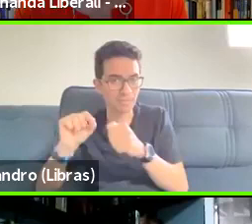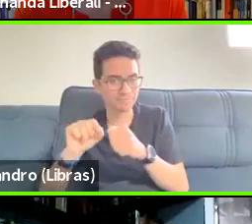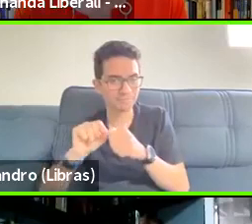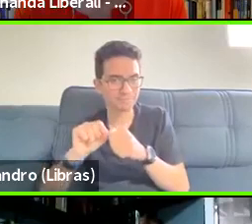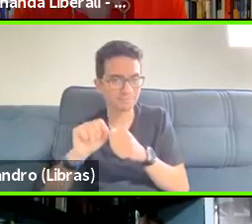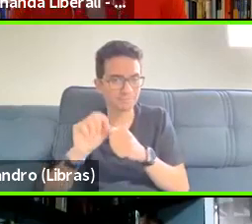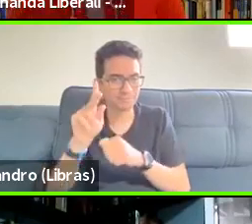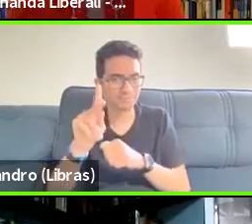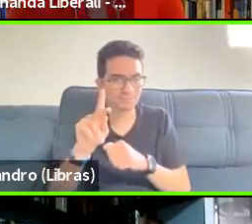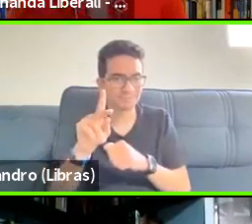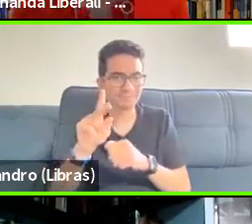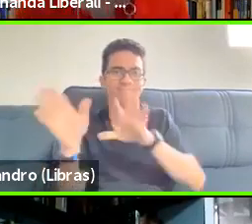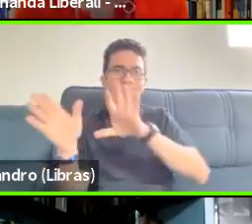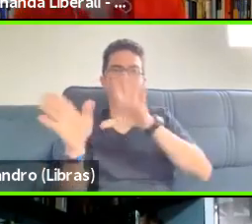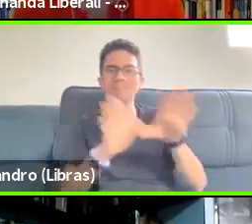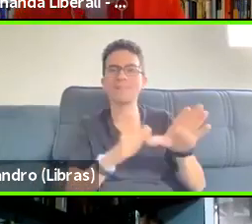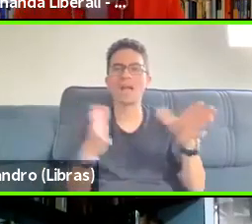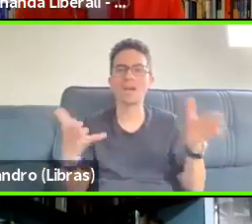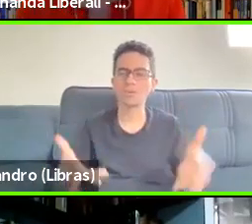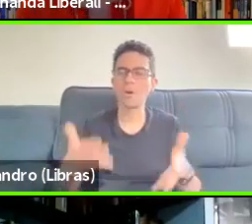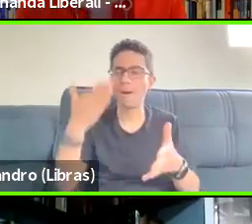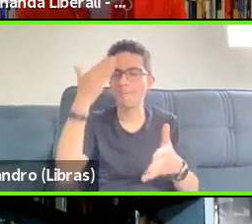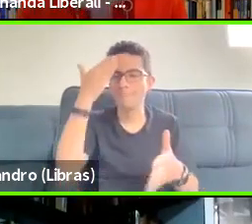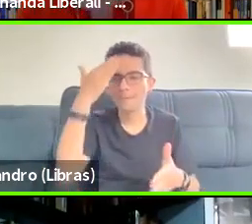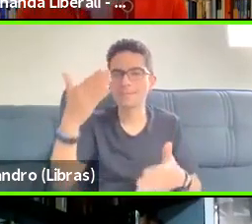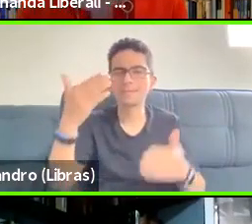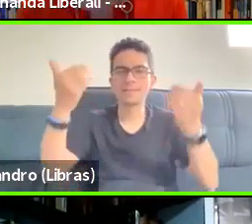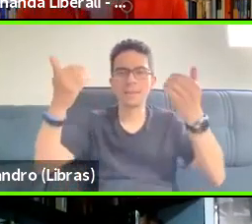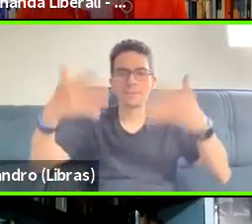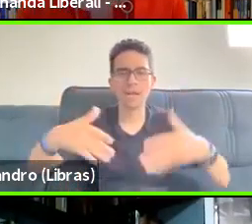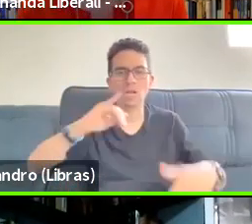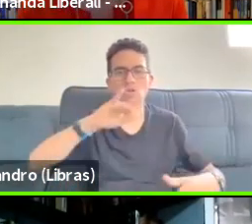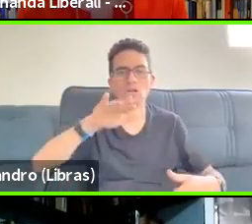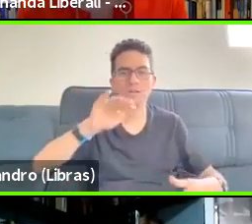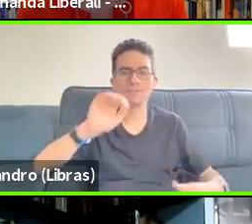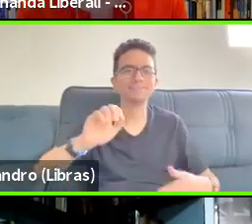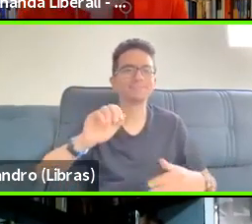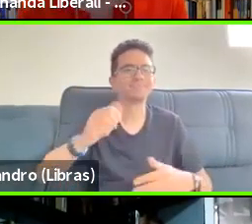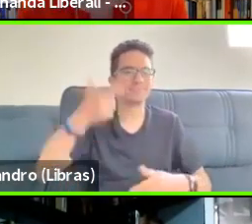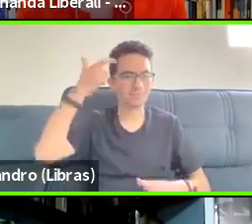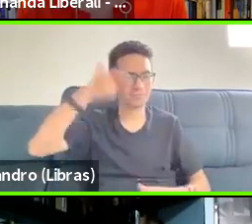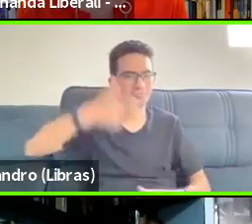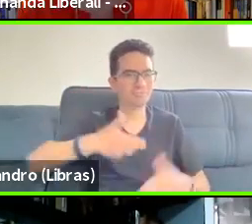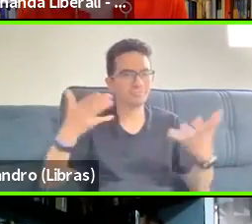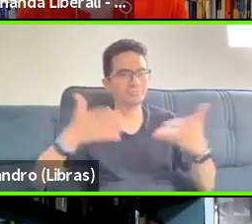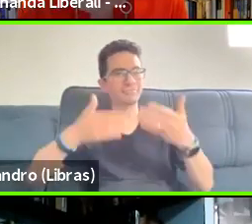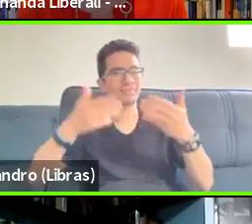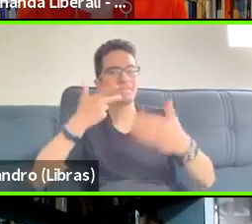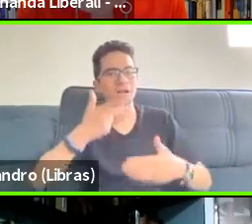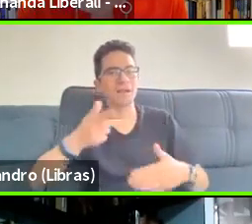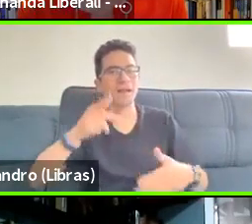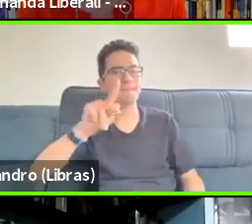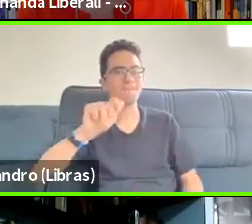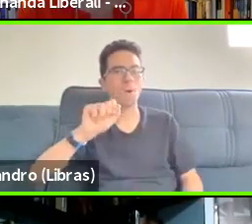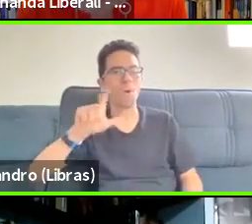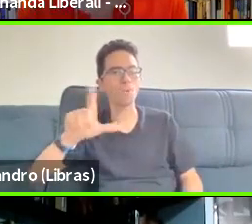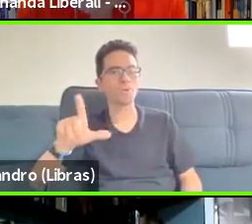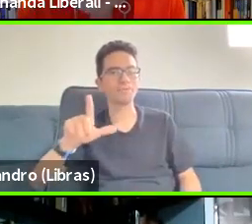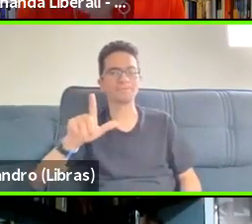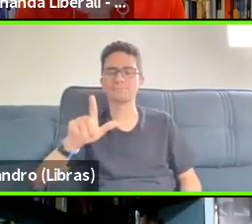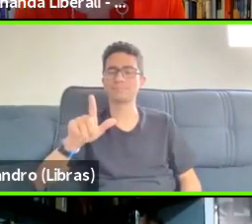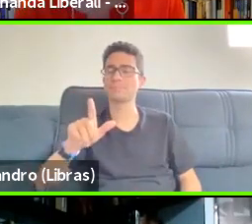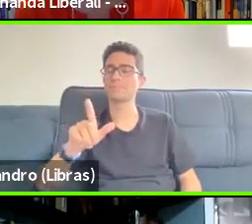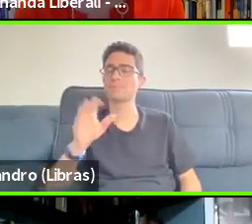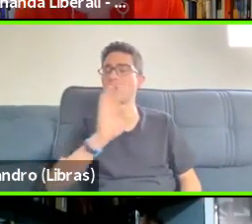engaged multi-literacies. Um, I think in, in, in terms of what you've been talking about here with the kind of anti-racist decolonial,